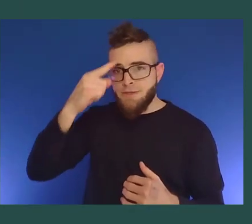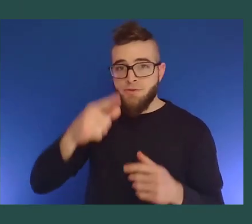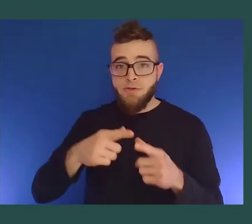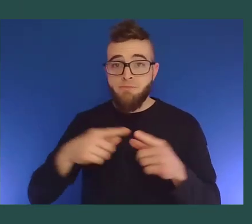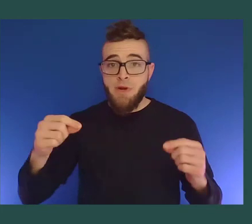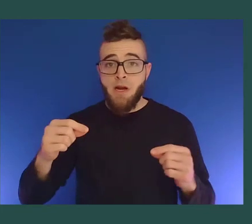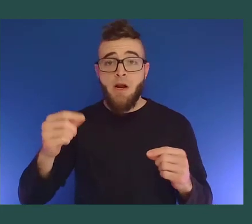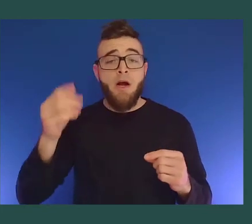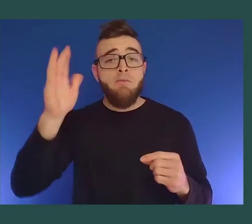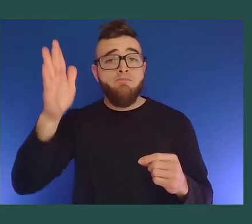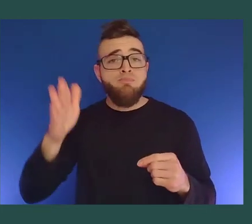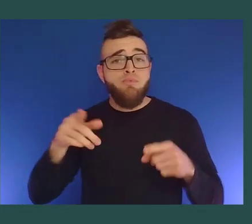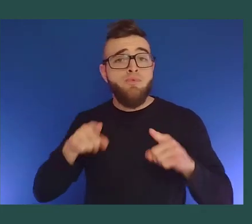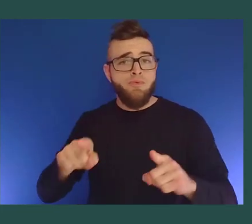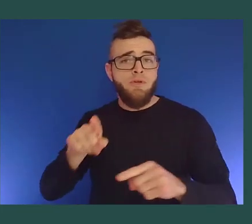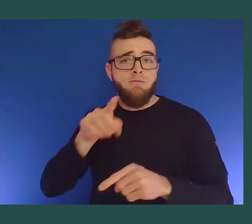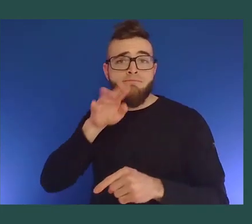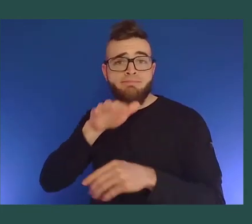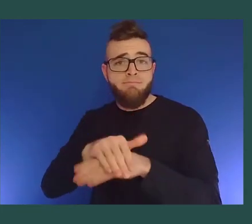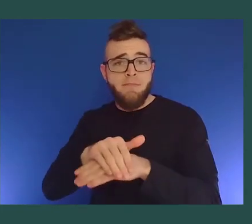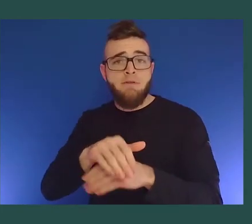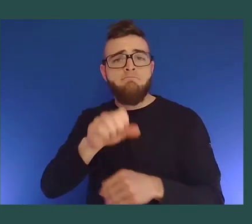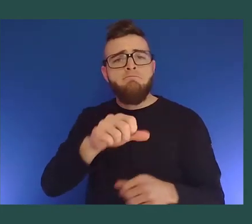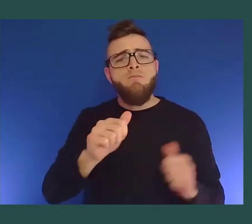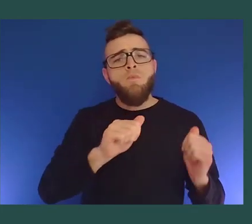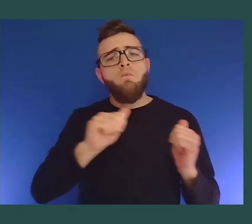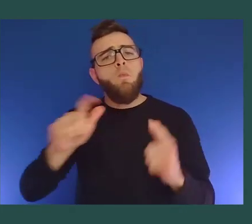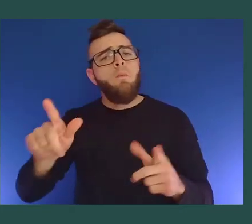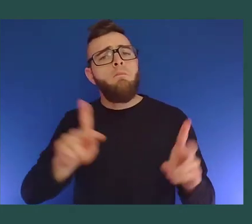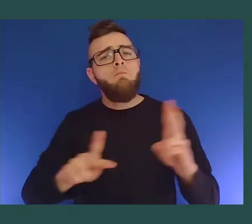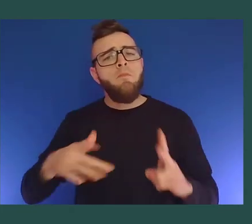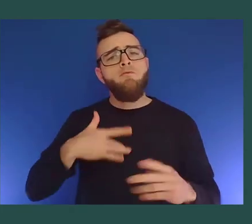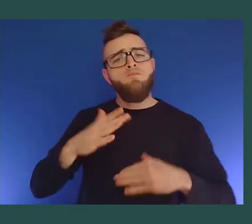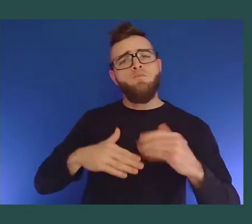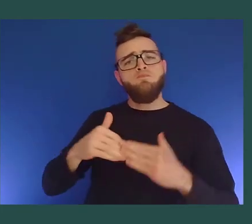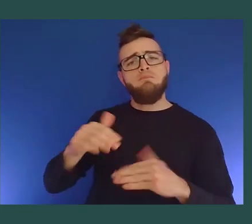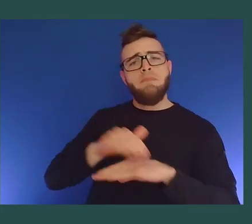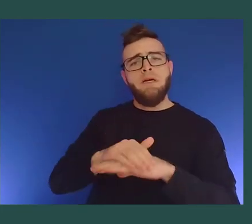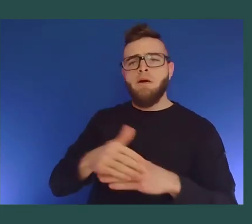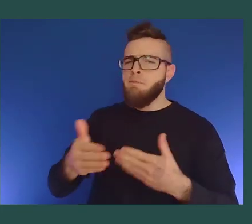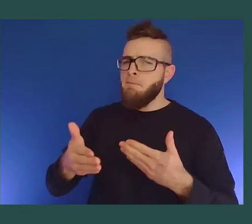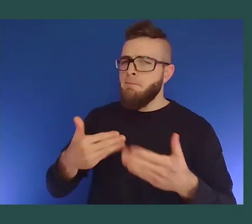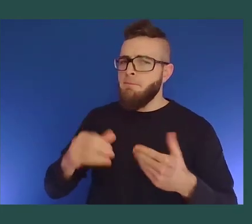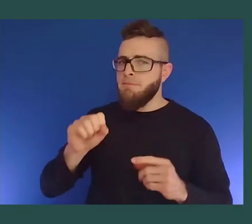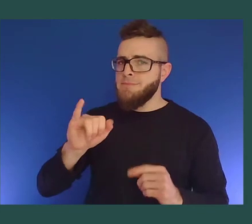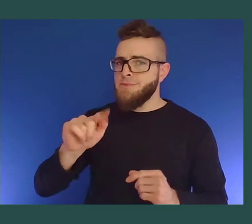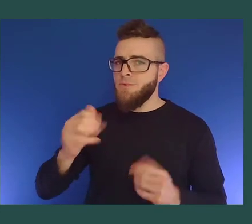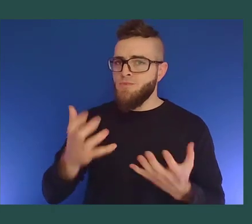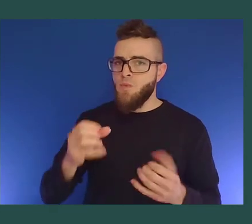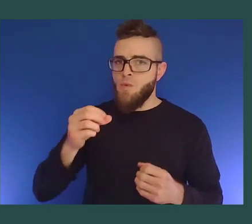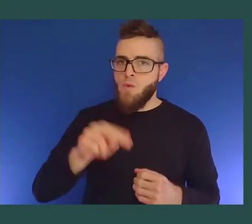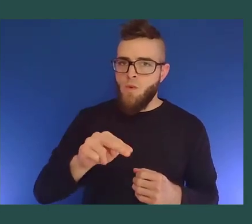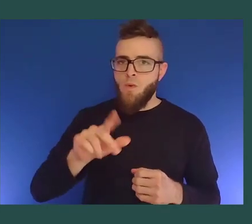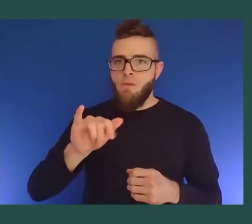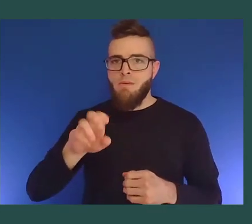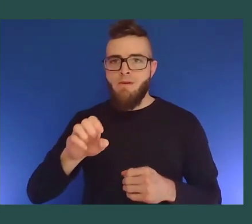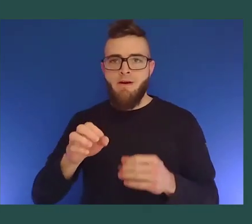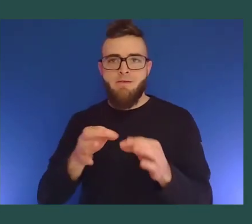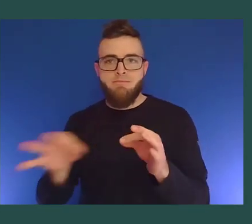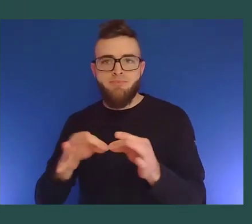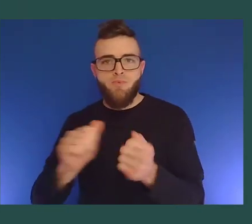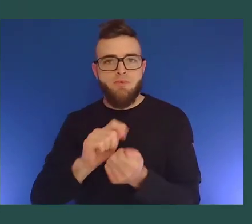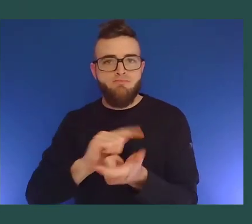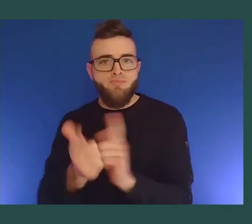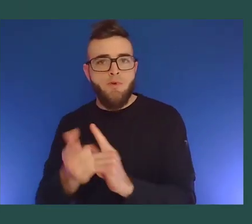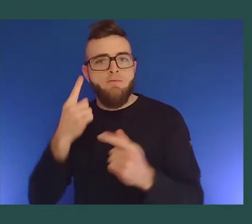CETA wants to enable live captions with translation to make the experience more accessible to those who might not be native English speakers. From a wide